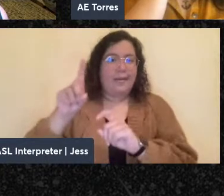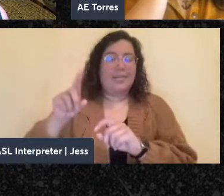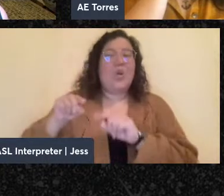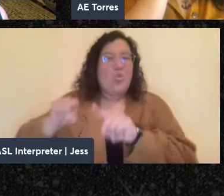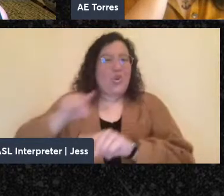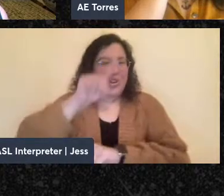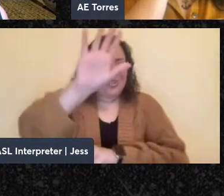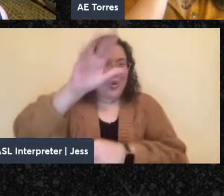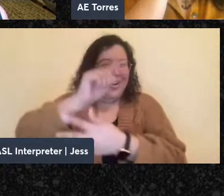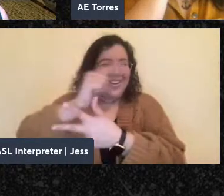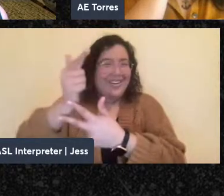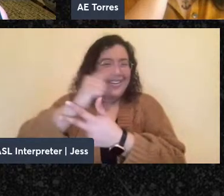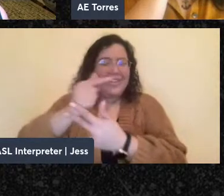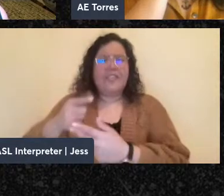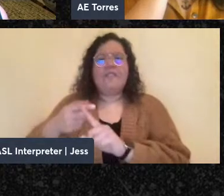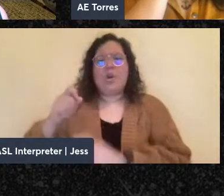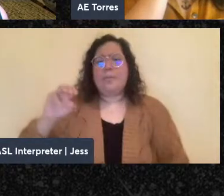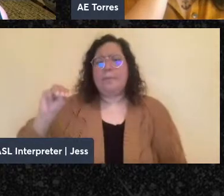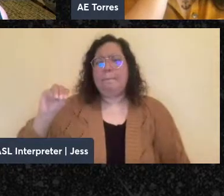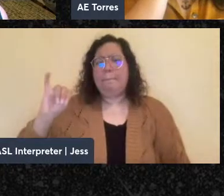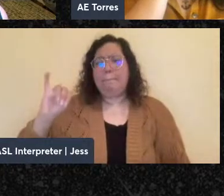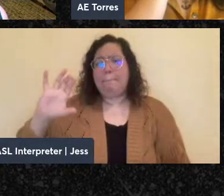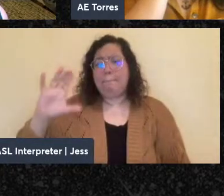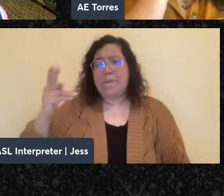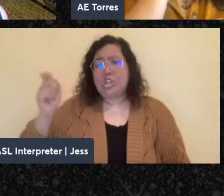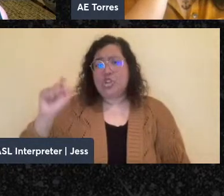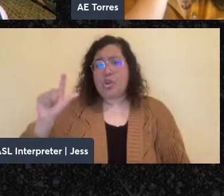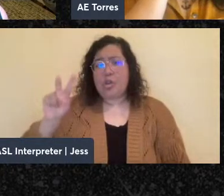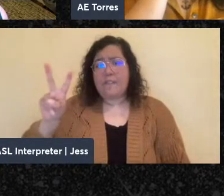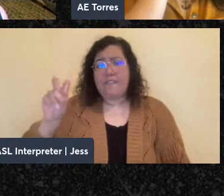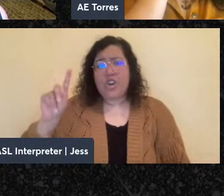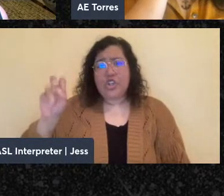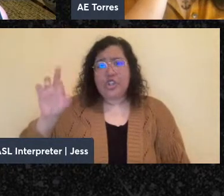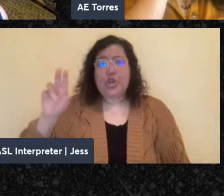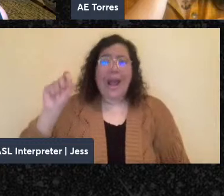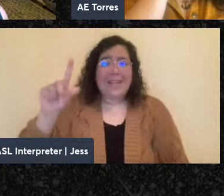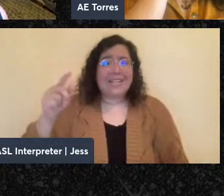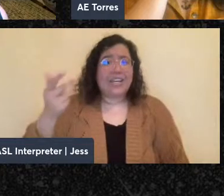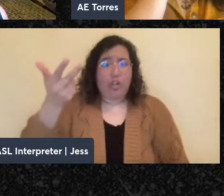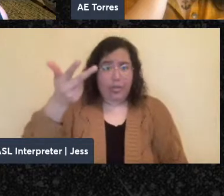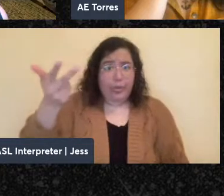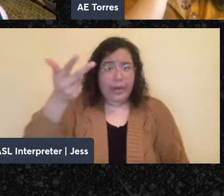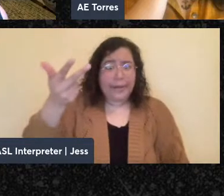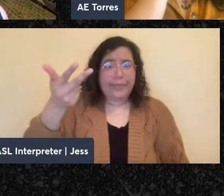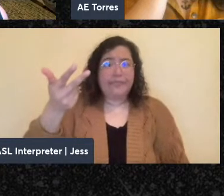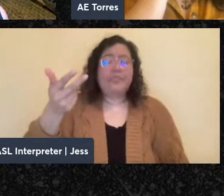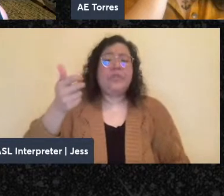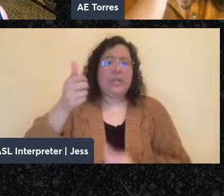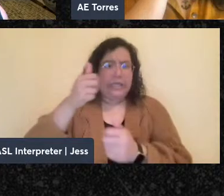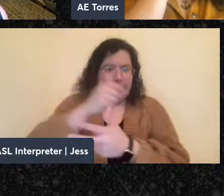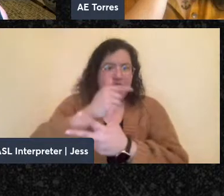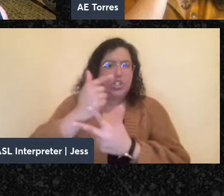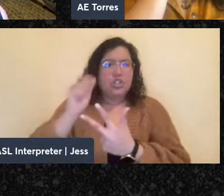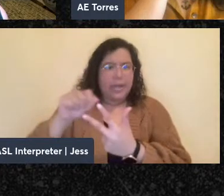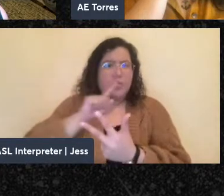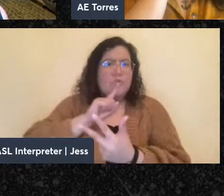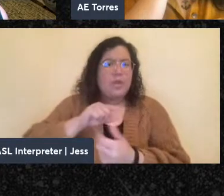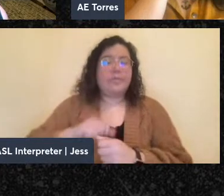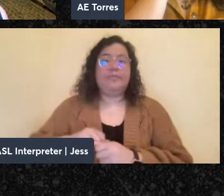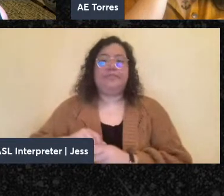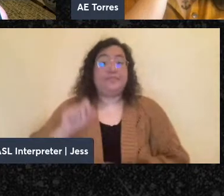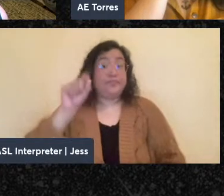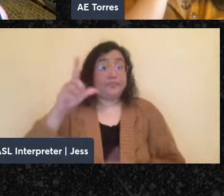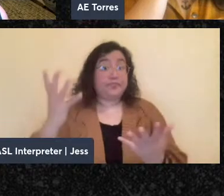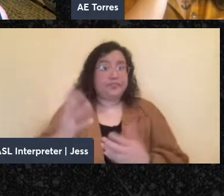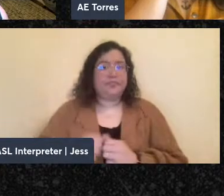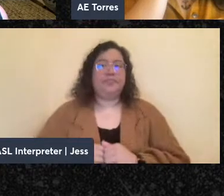Mitchell Werter. And it's for all of you. So I'll give each of you a chance to respond. And the question is, what